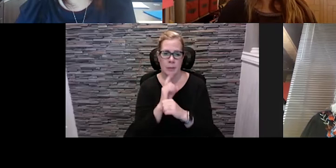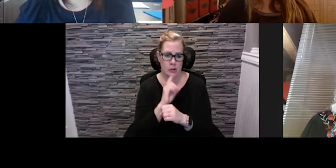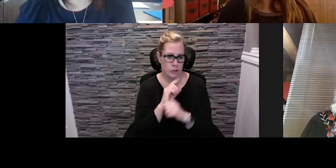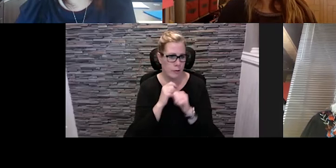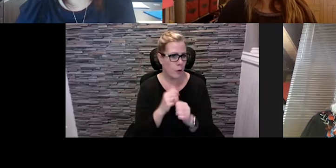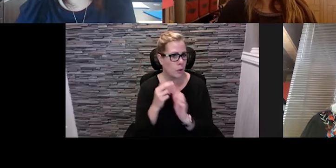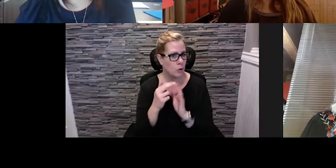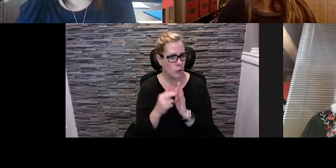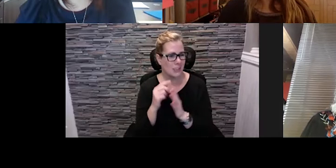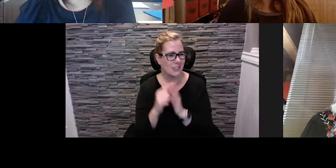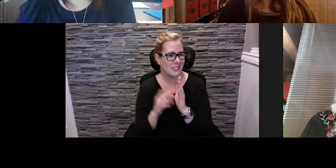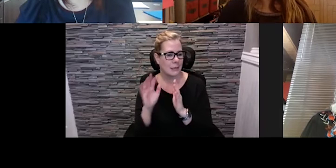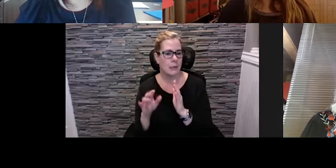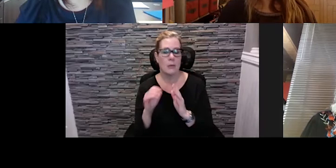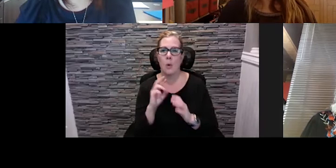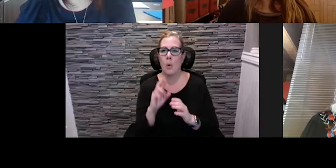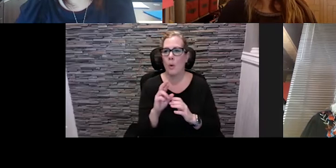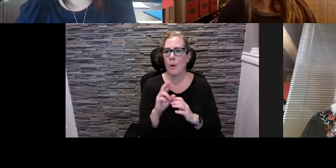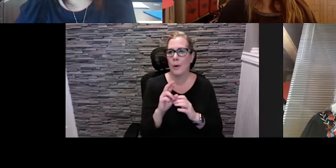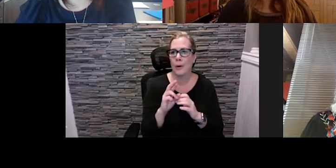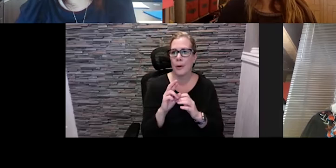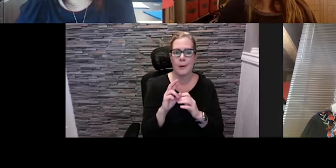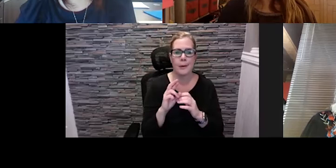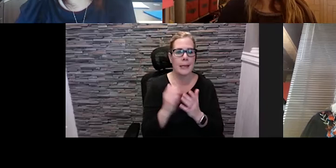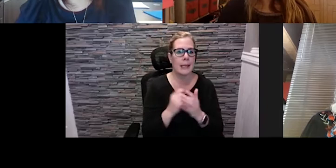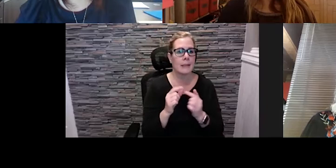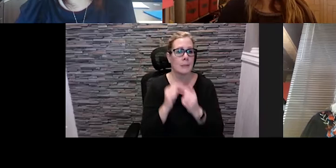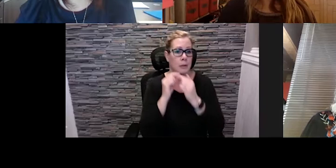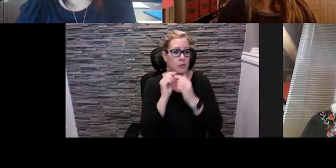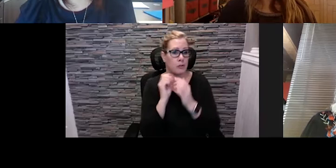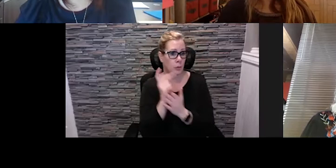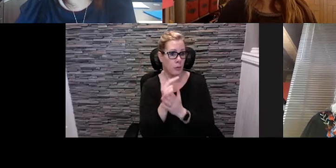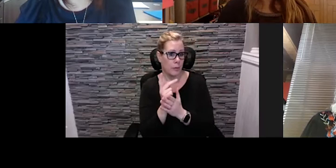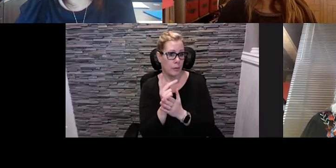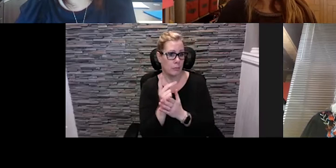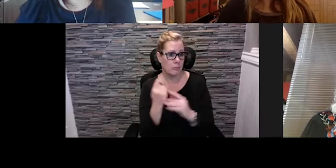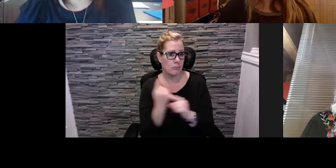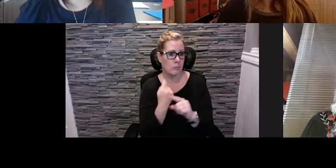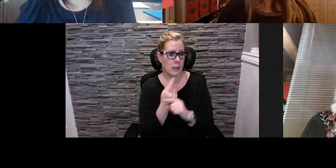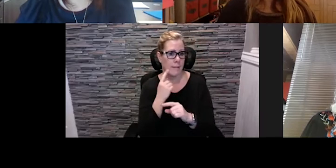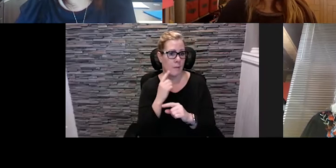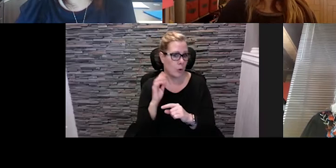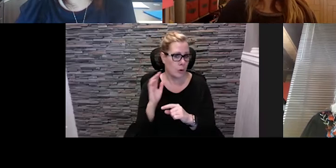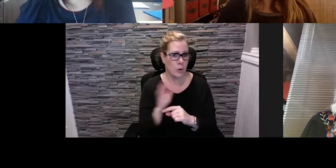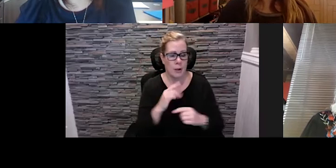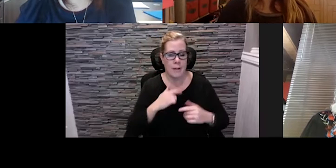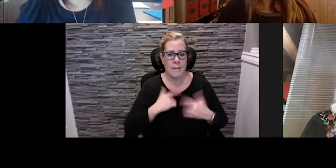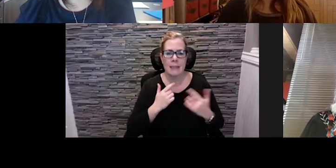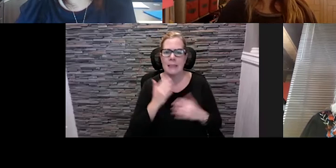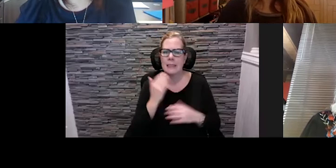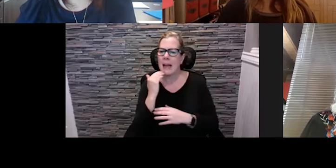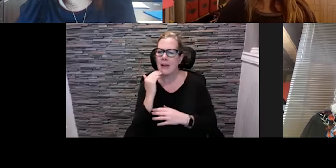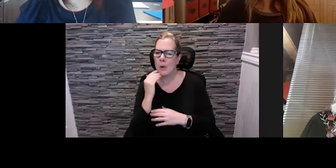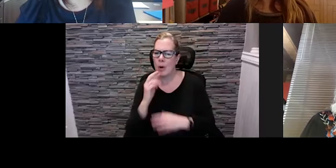or you're getting a special um approval um that's uh suitable for your event and and i know that rob has a